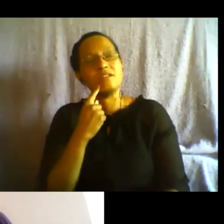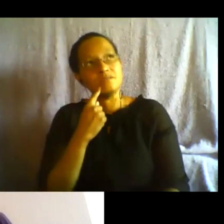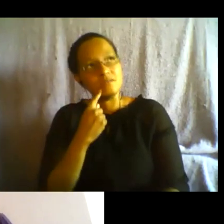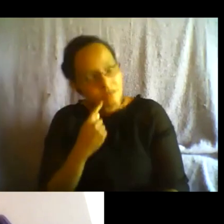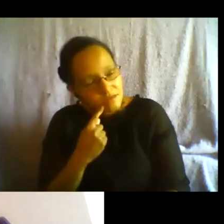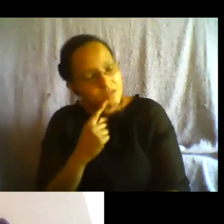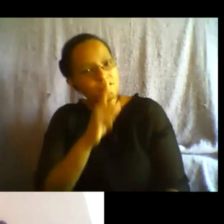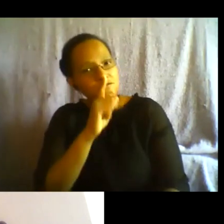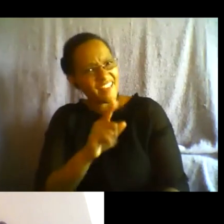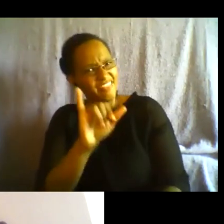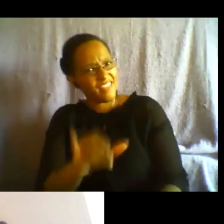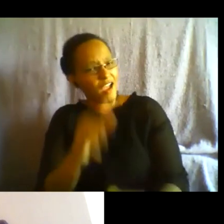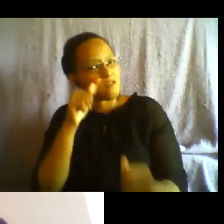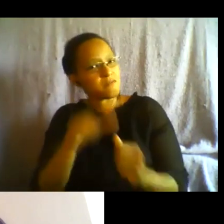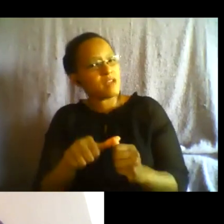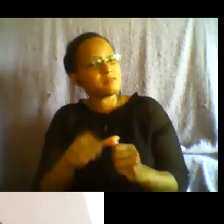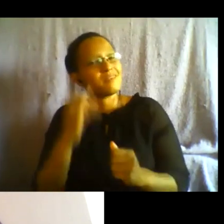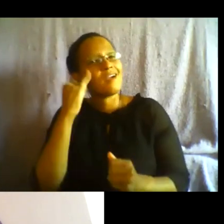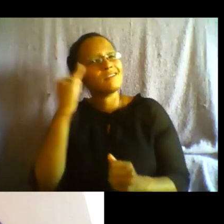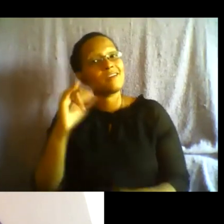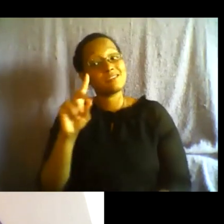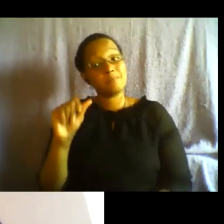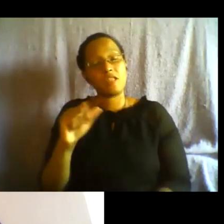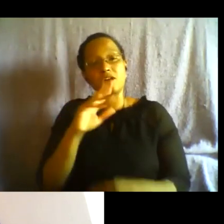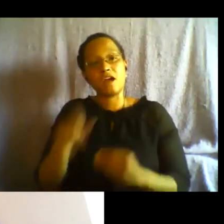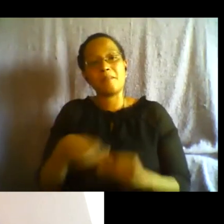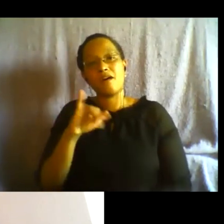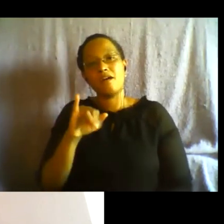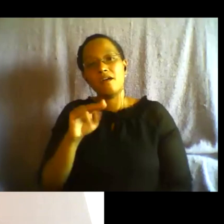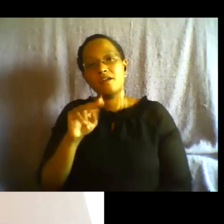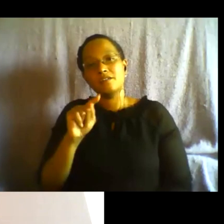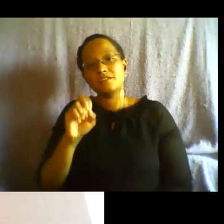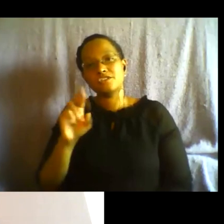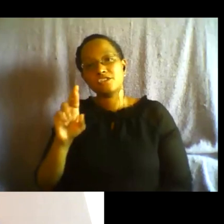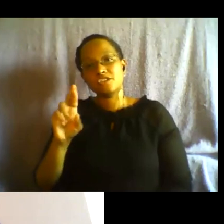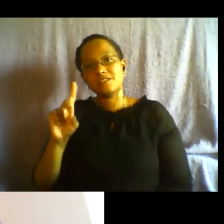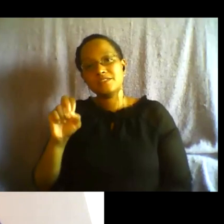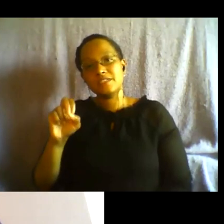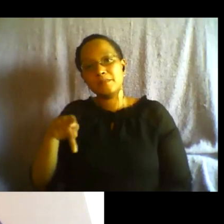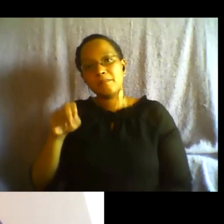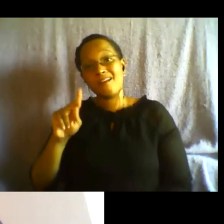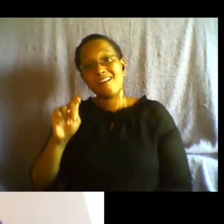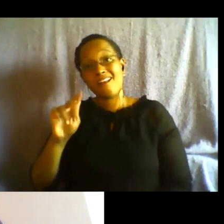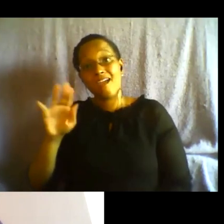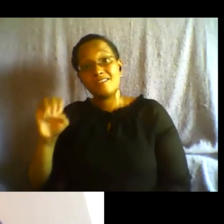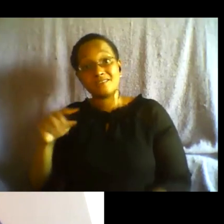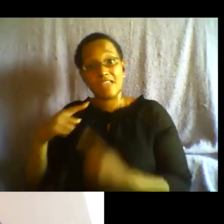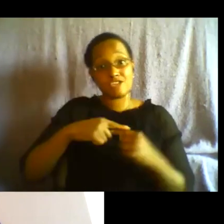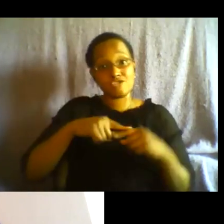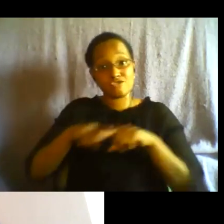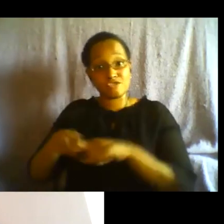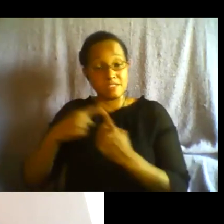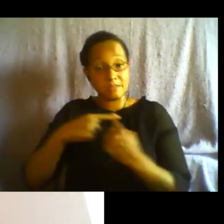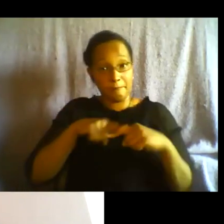principle of interdependence right and oftentimes we hear that in the con the context of other people